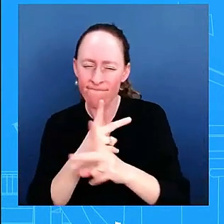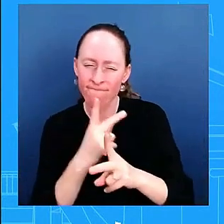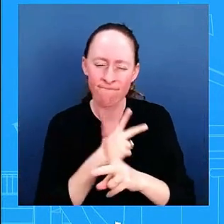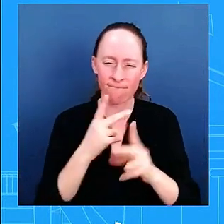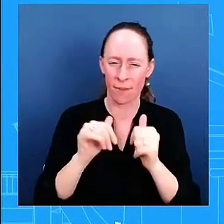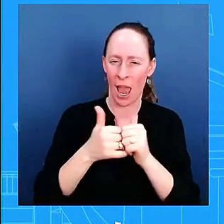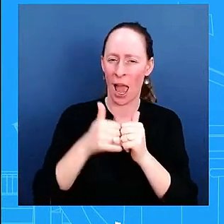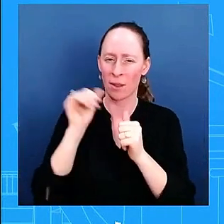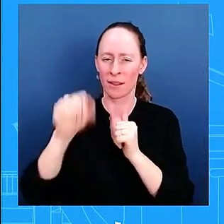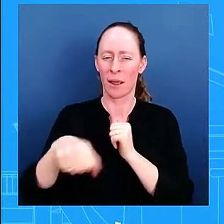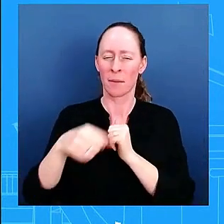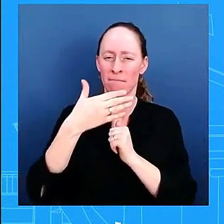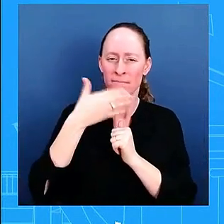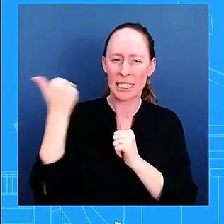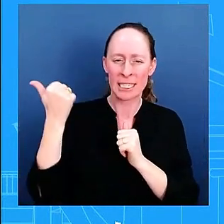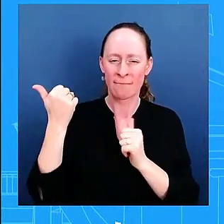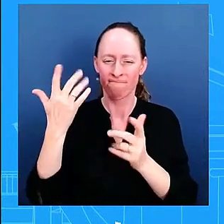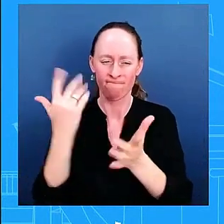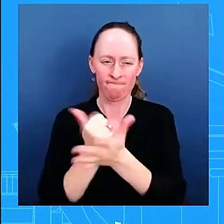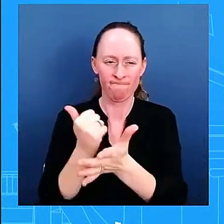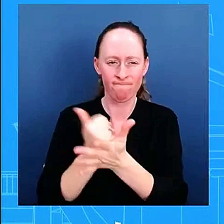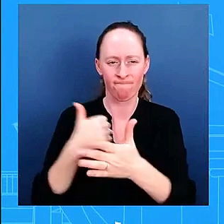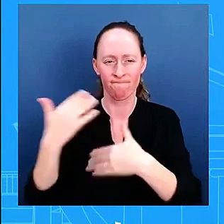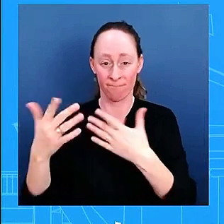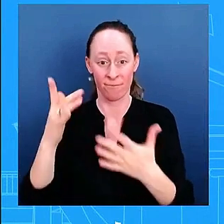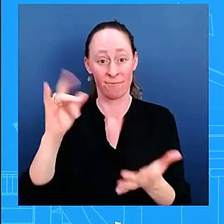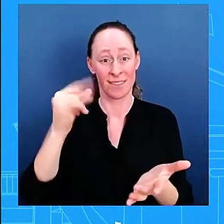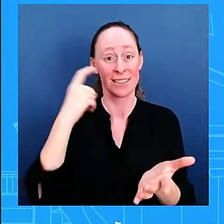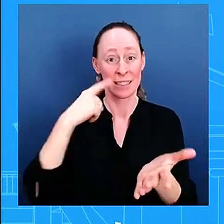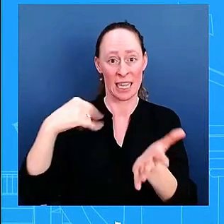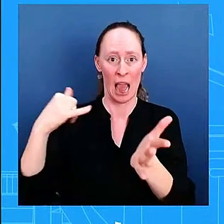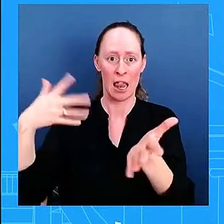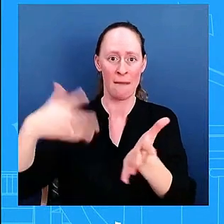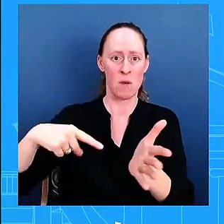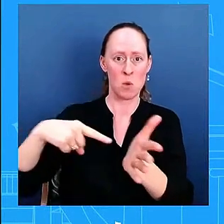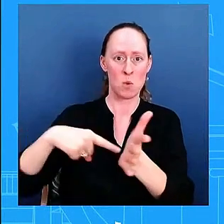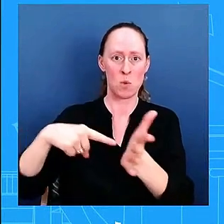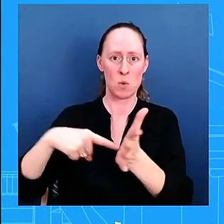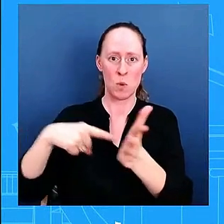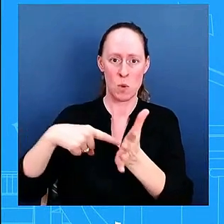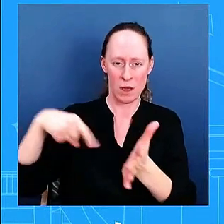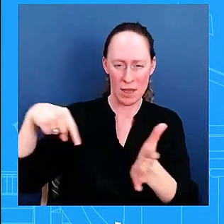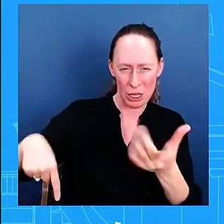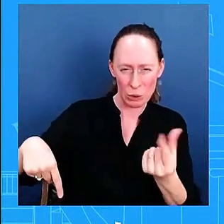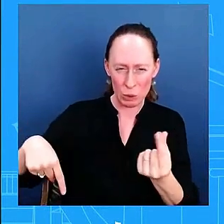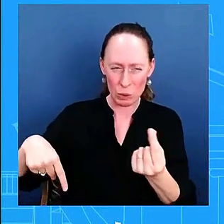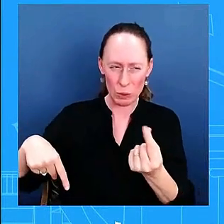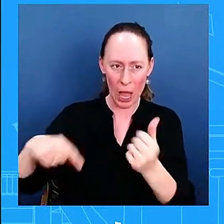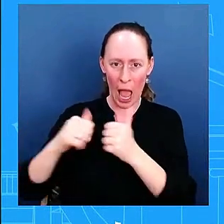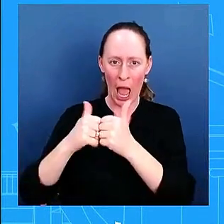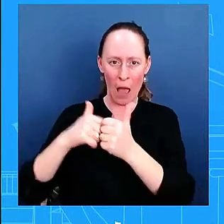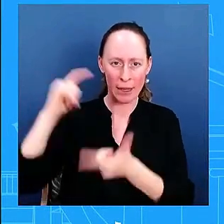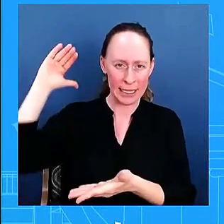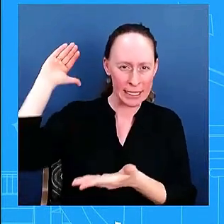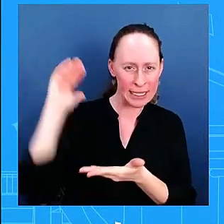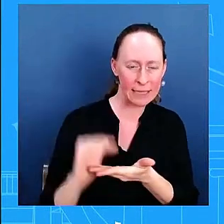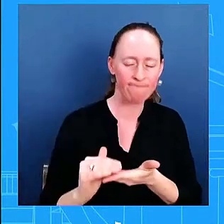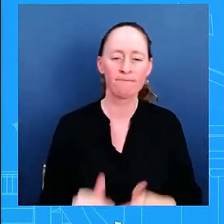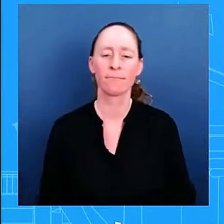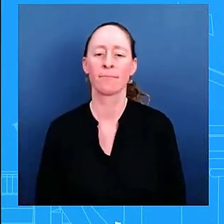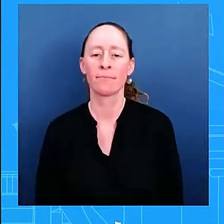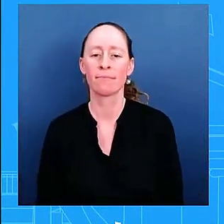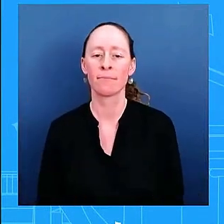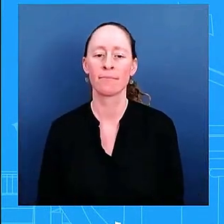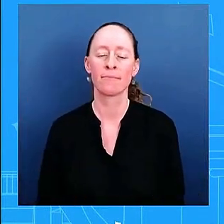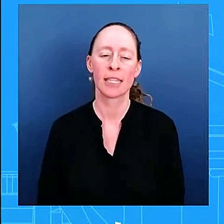as you just laid out the deficit that we're seeing uh and look uh what you're what we're trying to do here